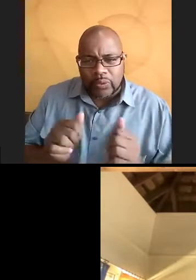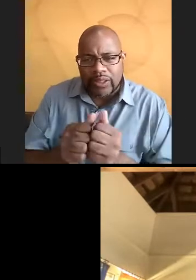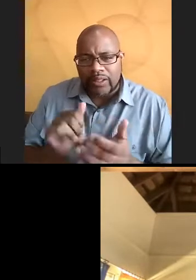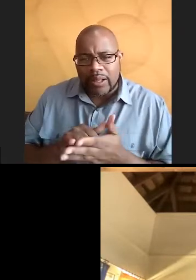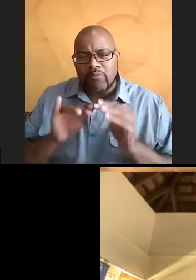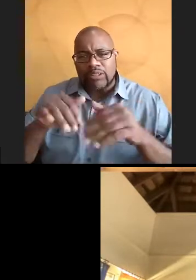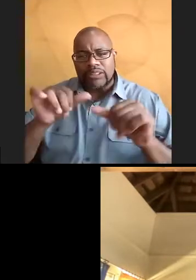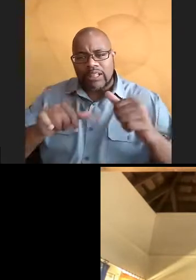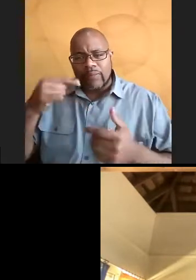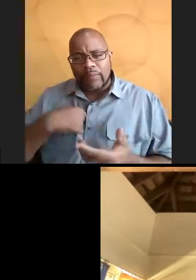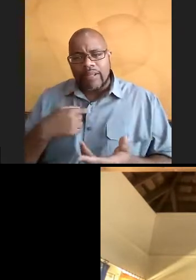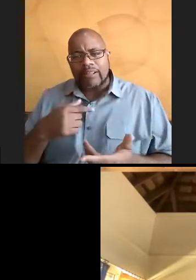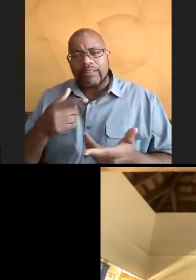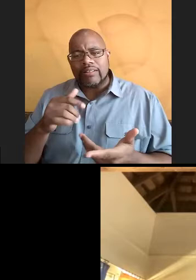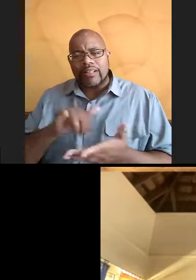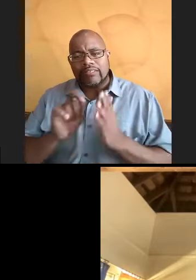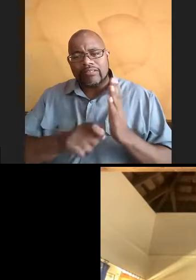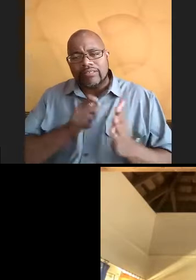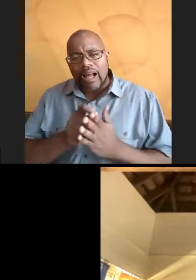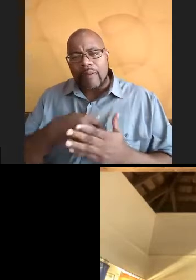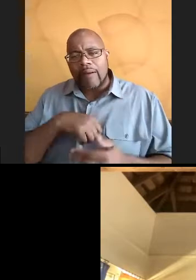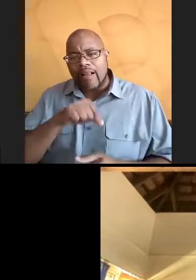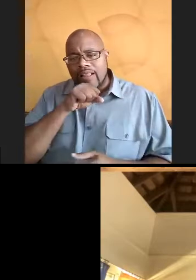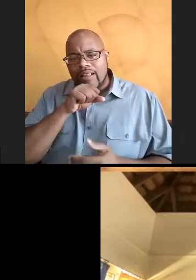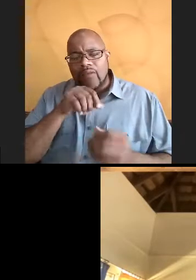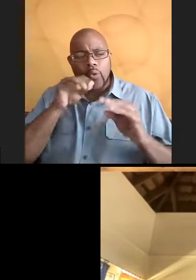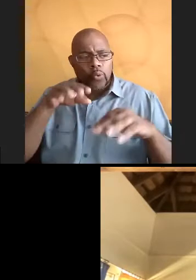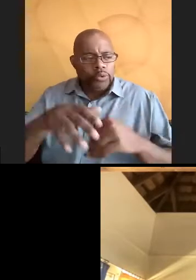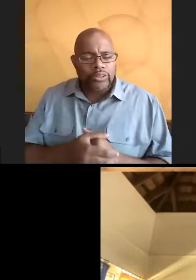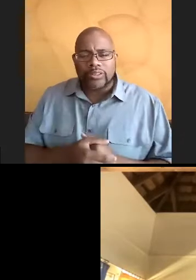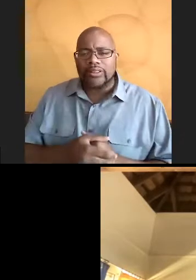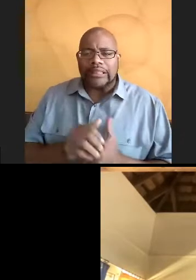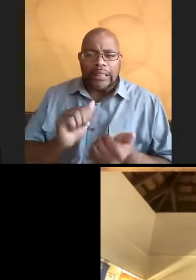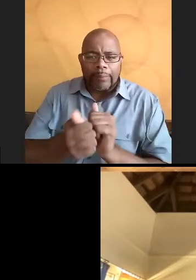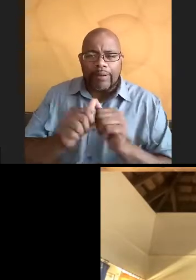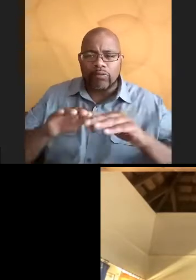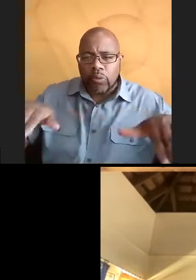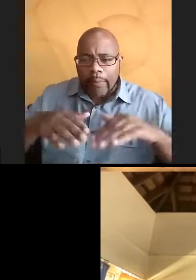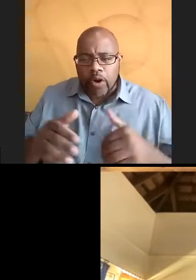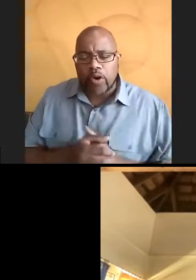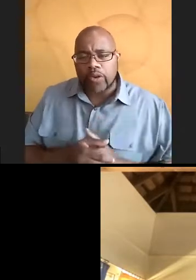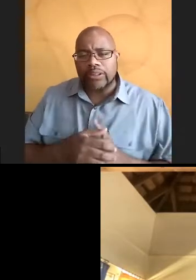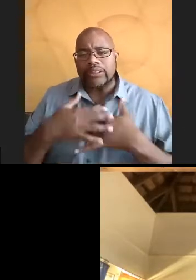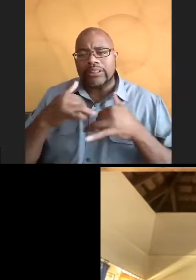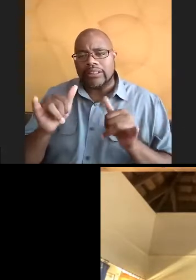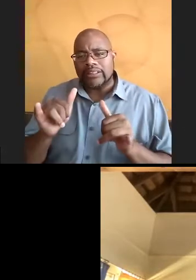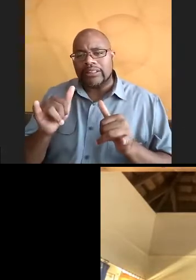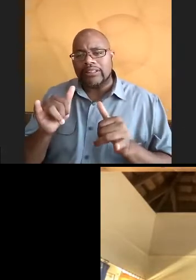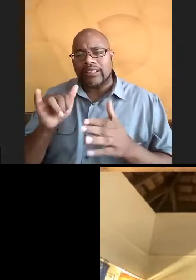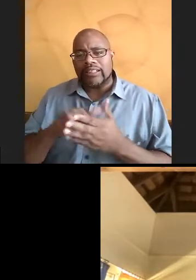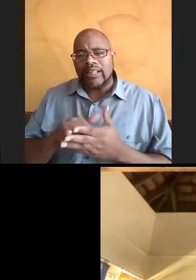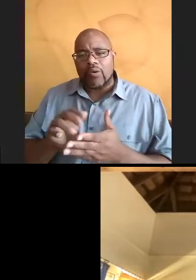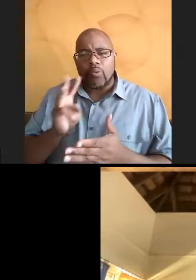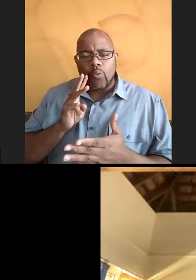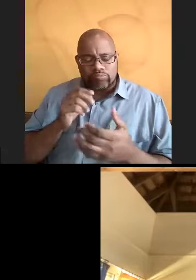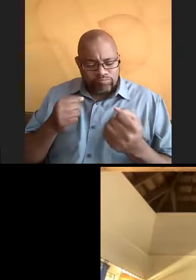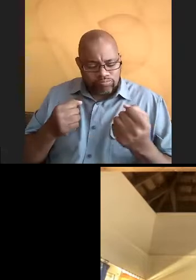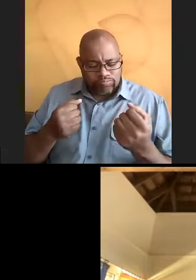me, even though at the time I loved going to the ocean. I was a competitive swimmer. You know, I still had that water vibe.